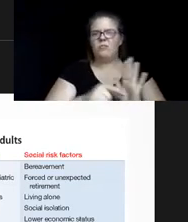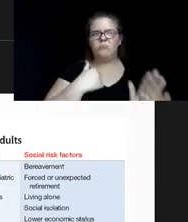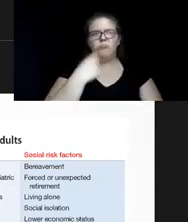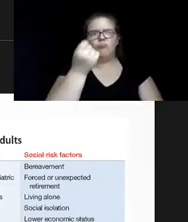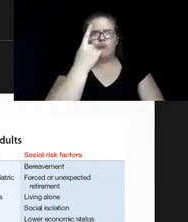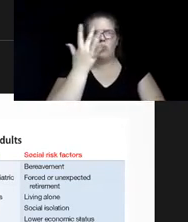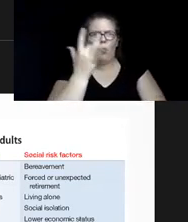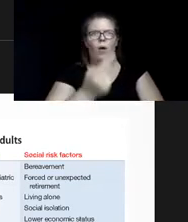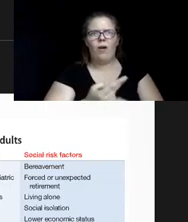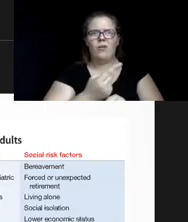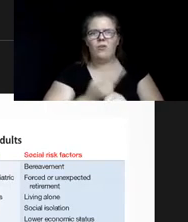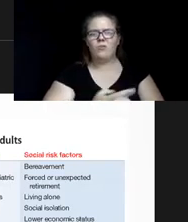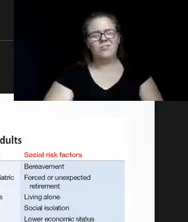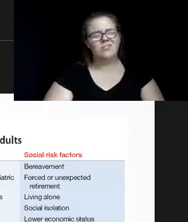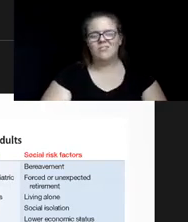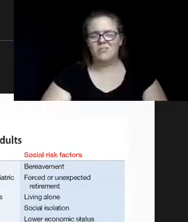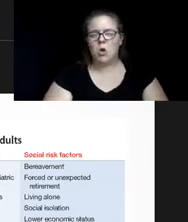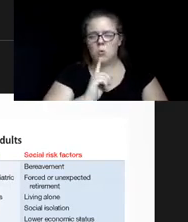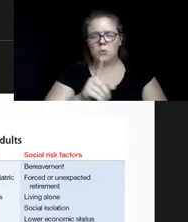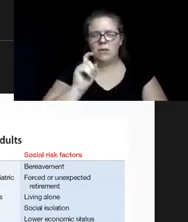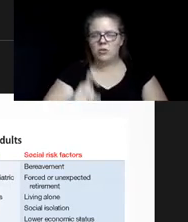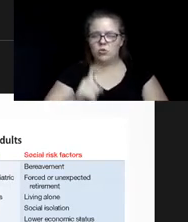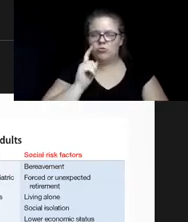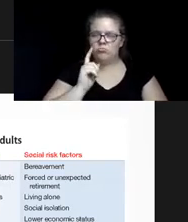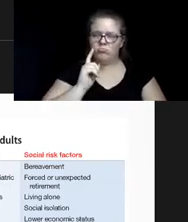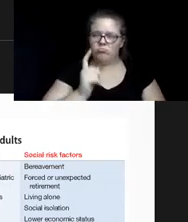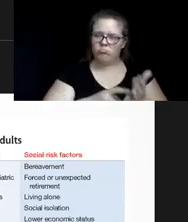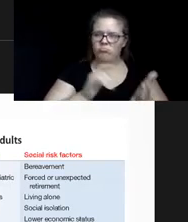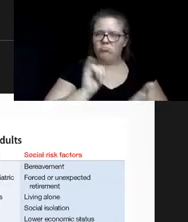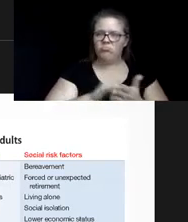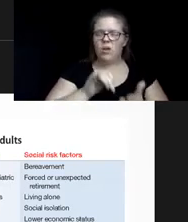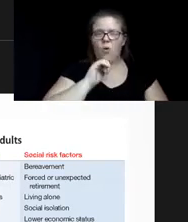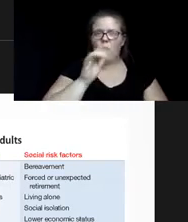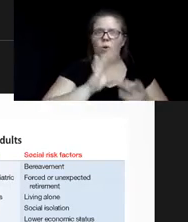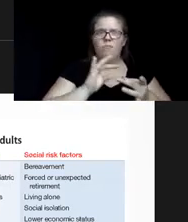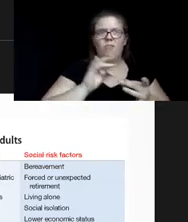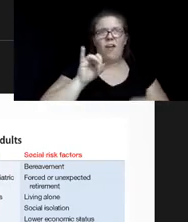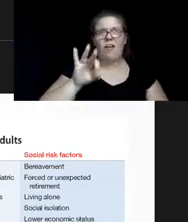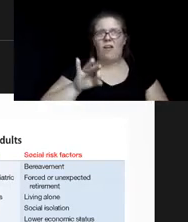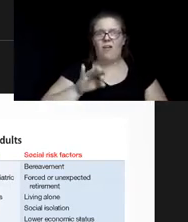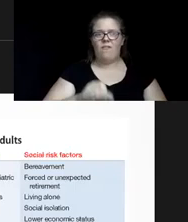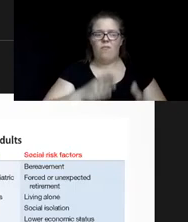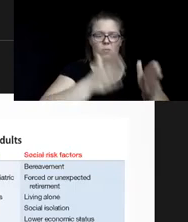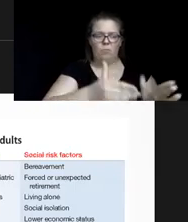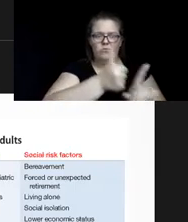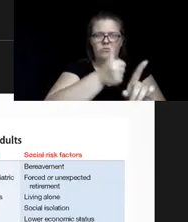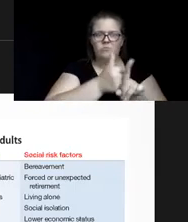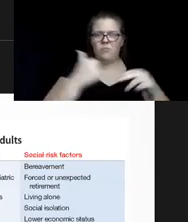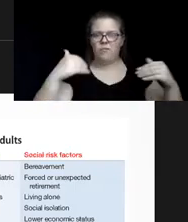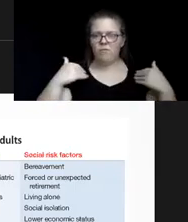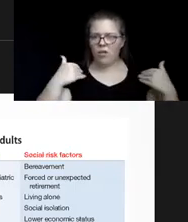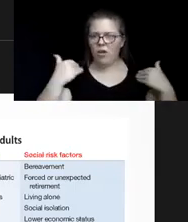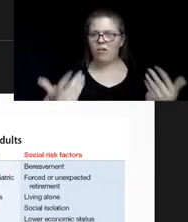And I think that that's something that we should check because we wouldn't be saying this about a younger person who had a drug or alcohol problem.